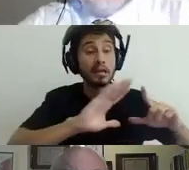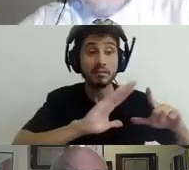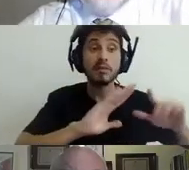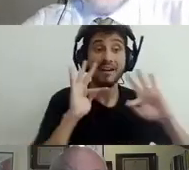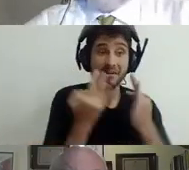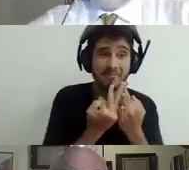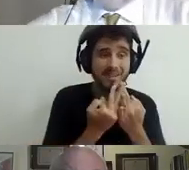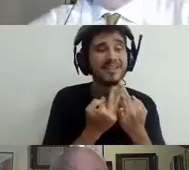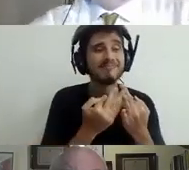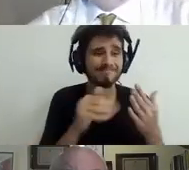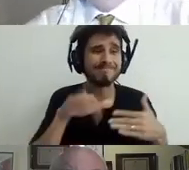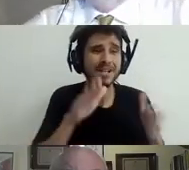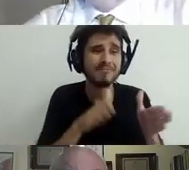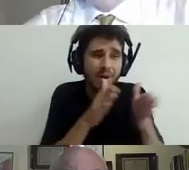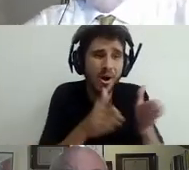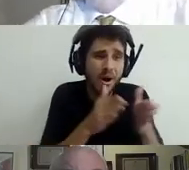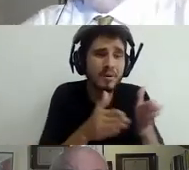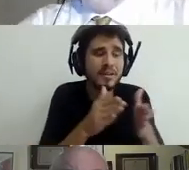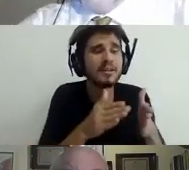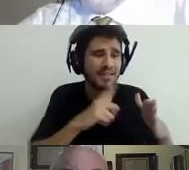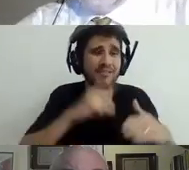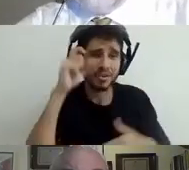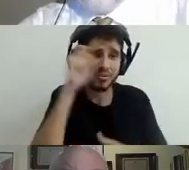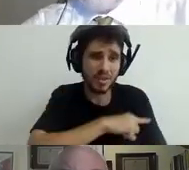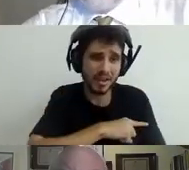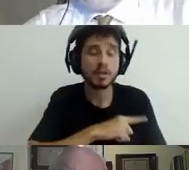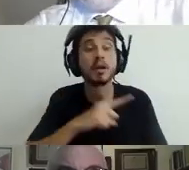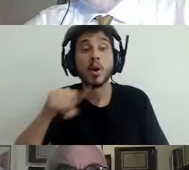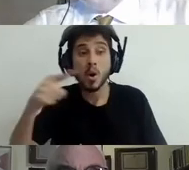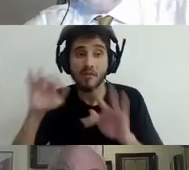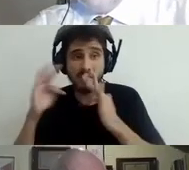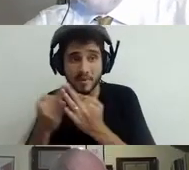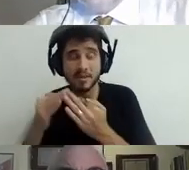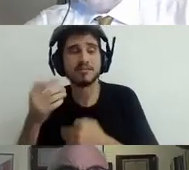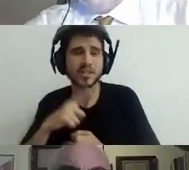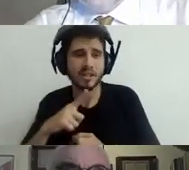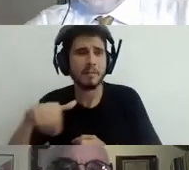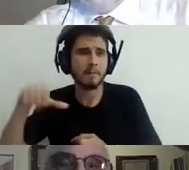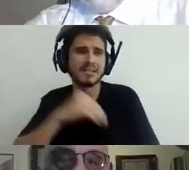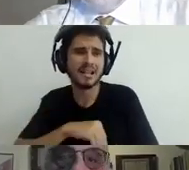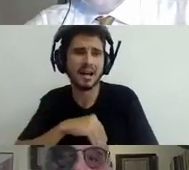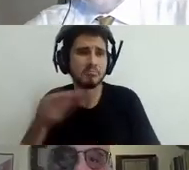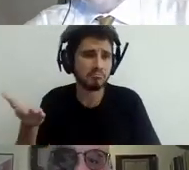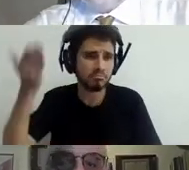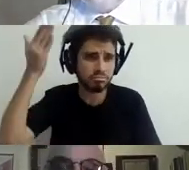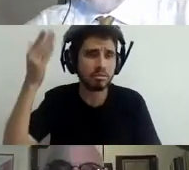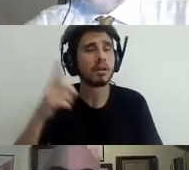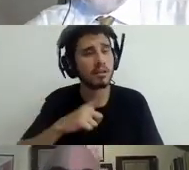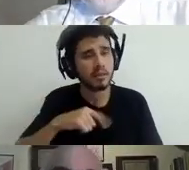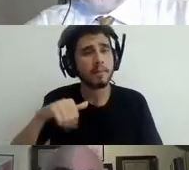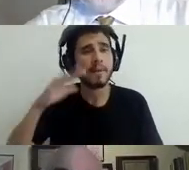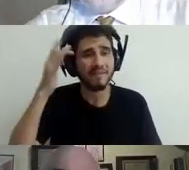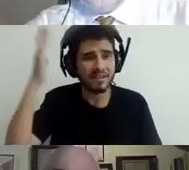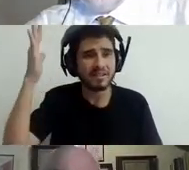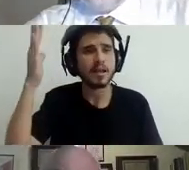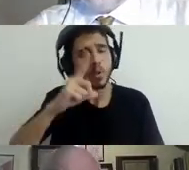switch and they were able to, to move to independent studying and learning on this platform